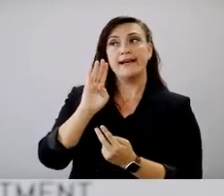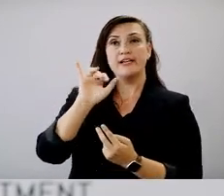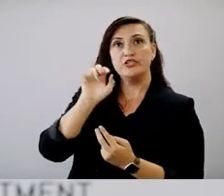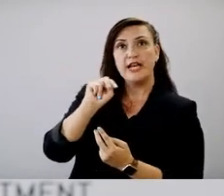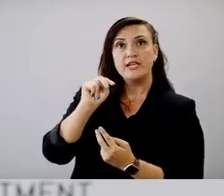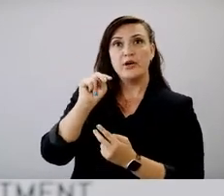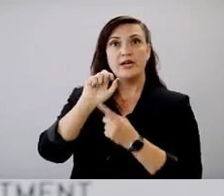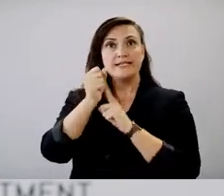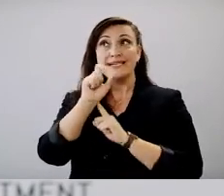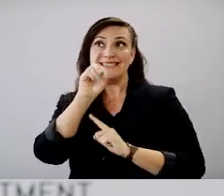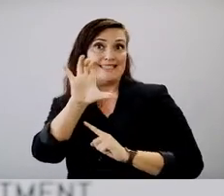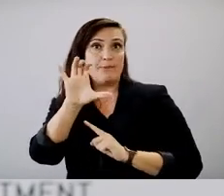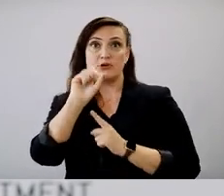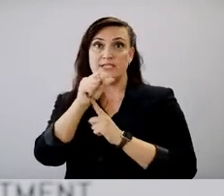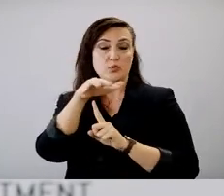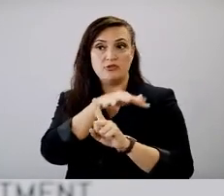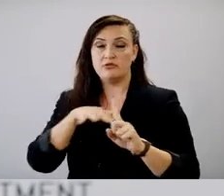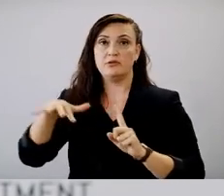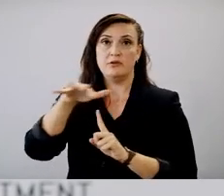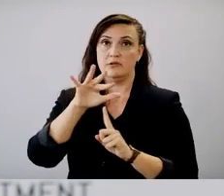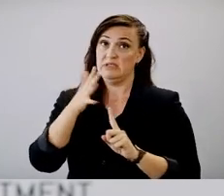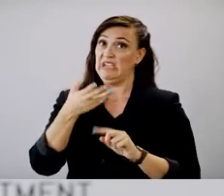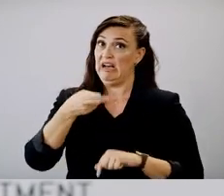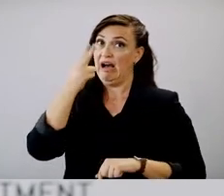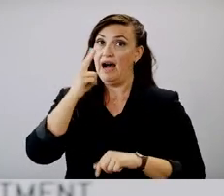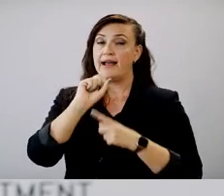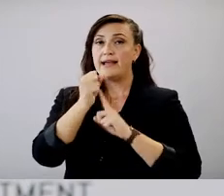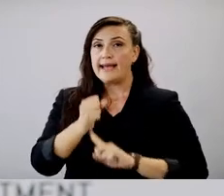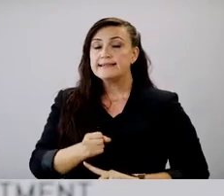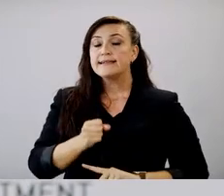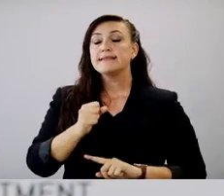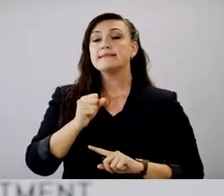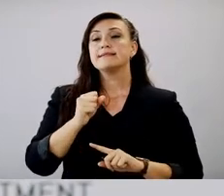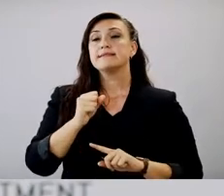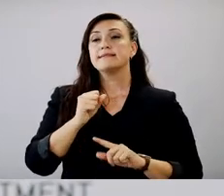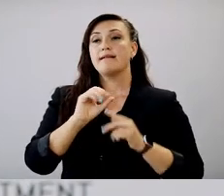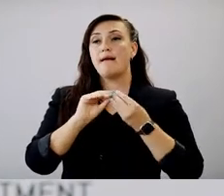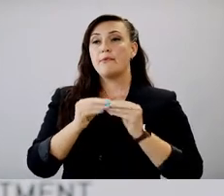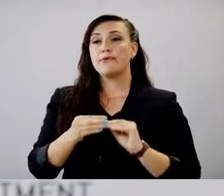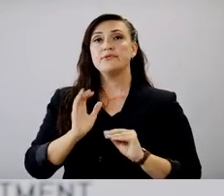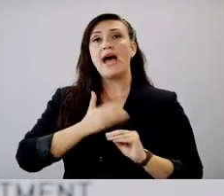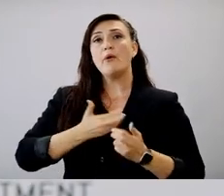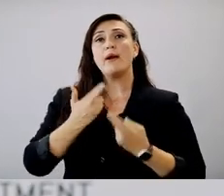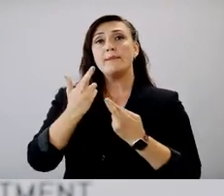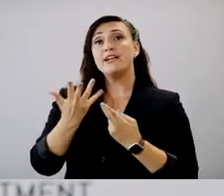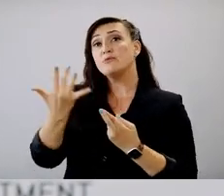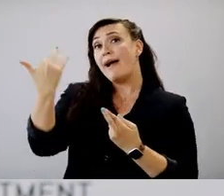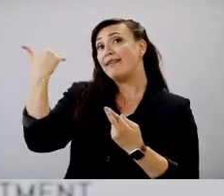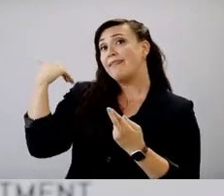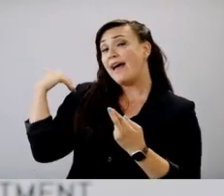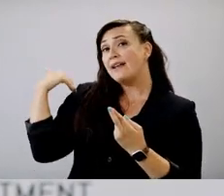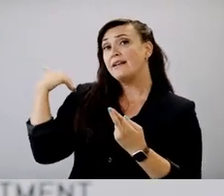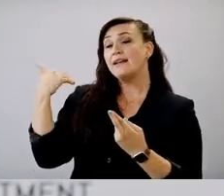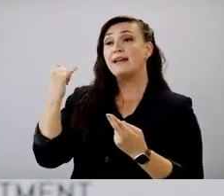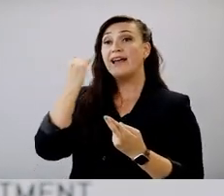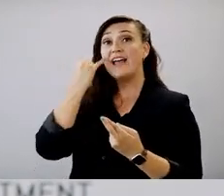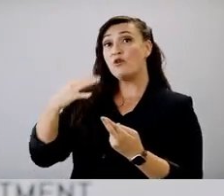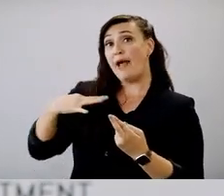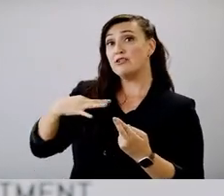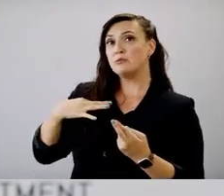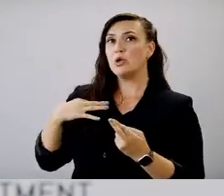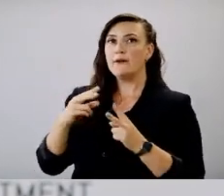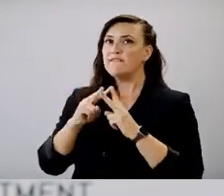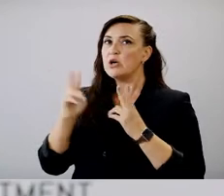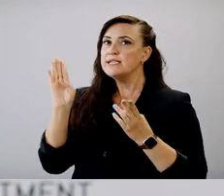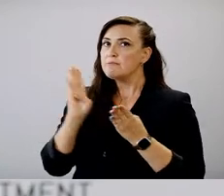January and December, when we had some, some relatively high cases, um, you know, our recommendation was for those that were eligible, which was a